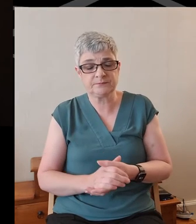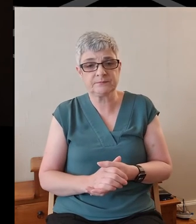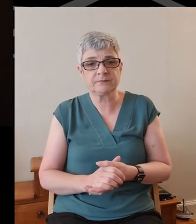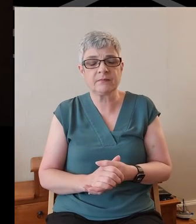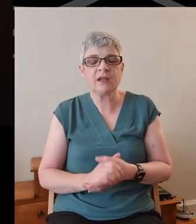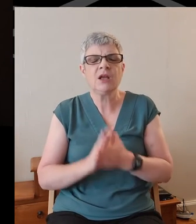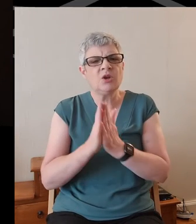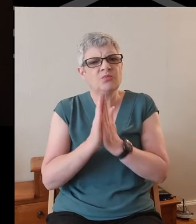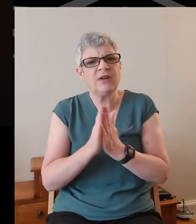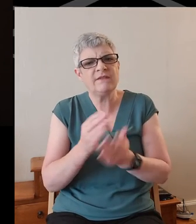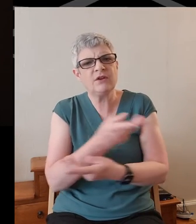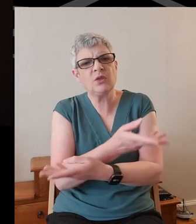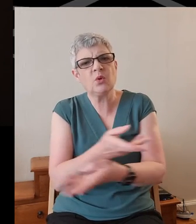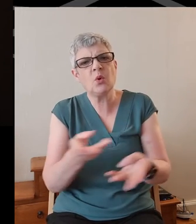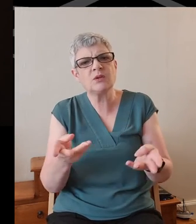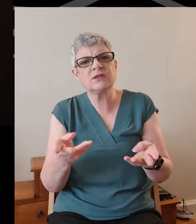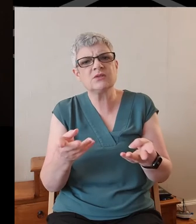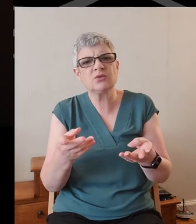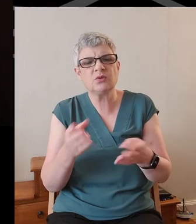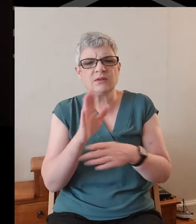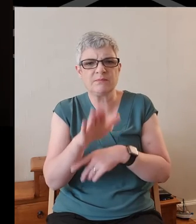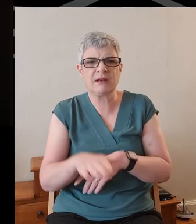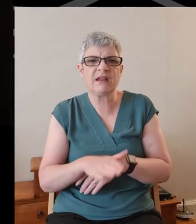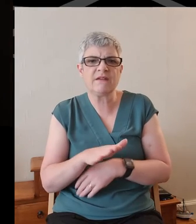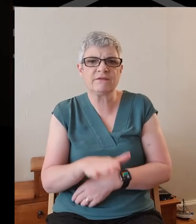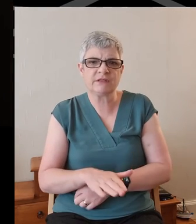Pray for those who are feeling bereaved.